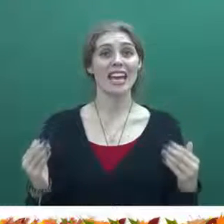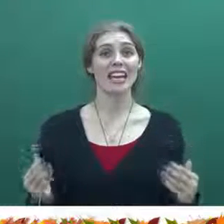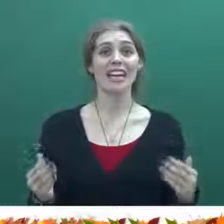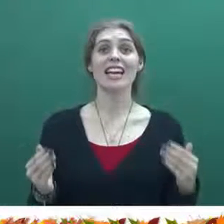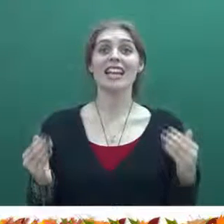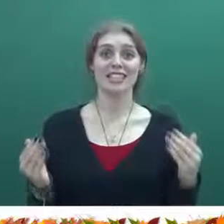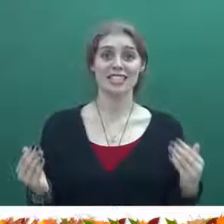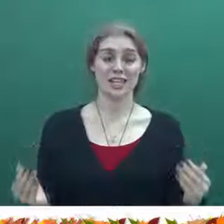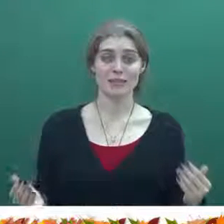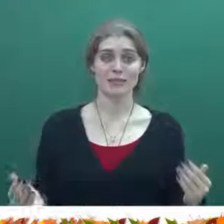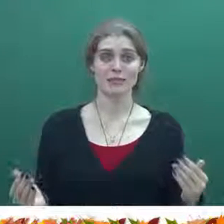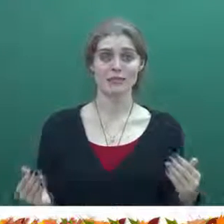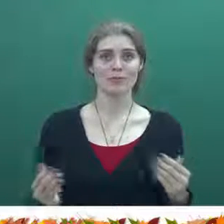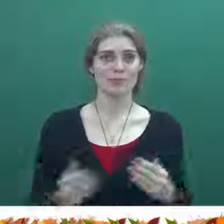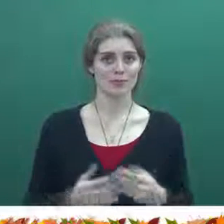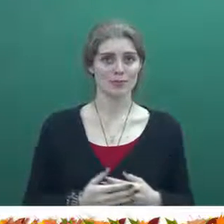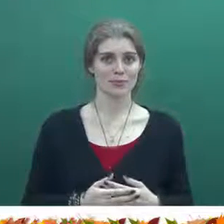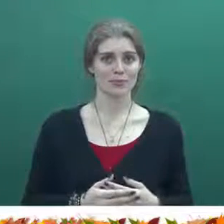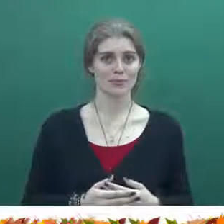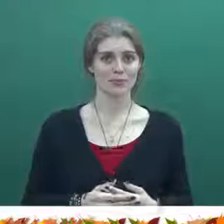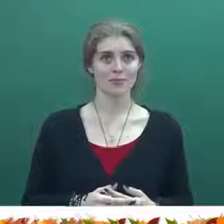in the gym.